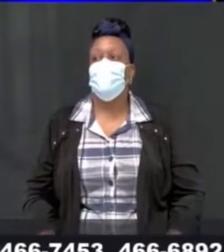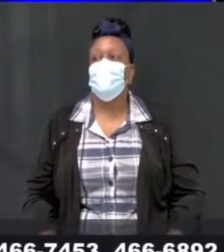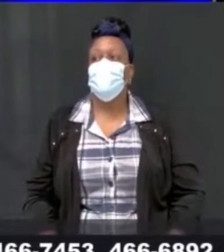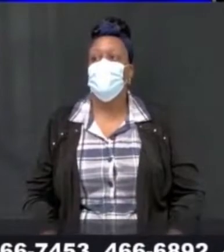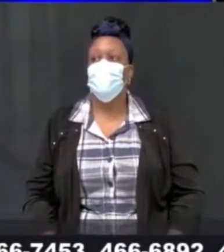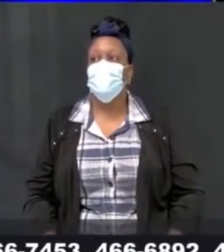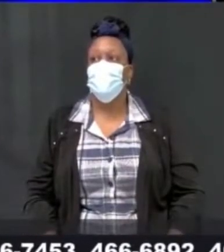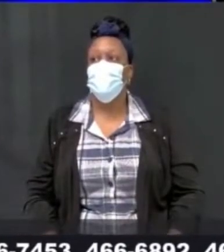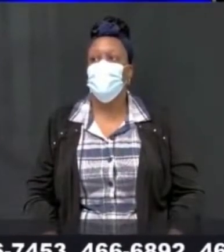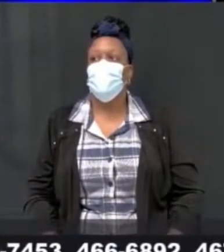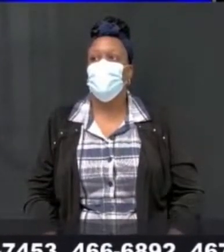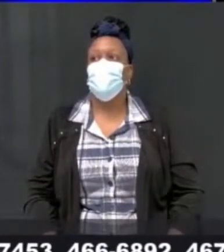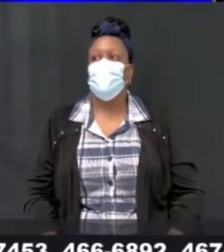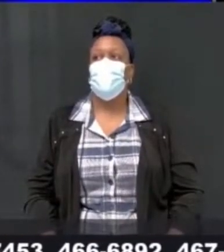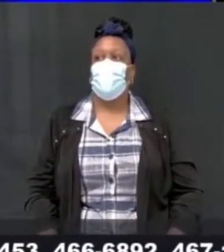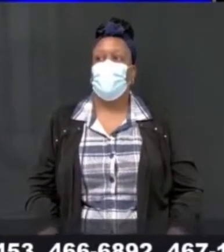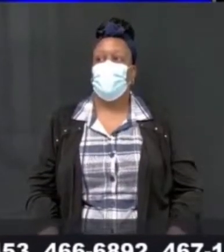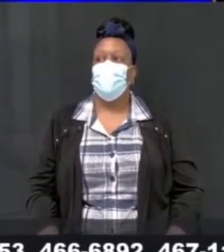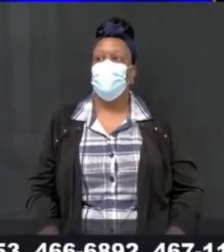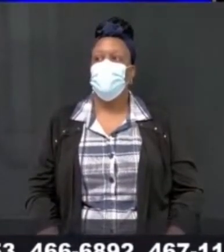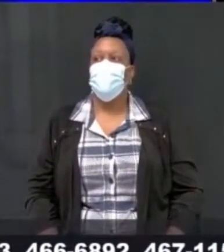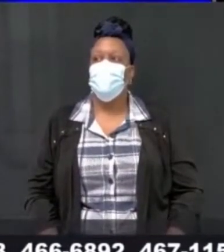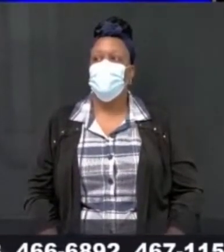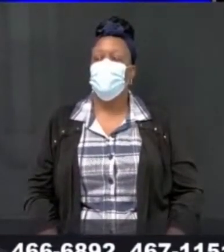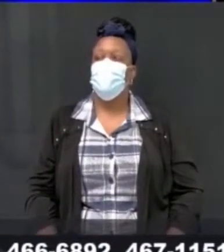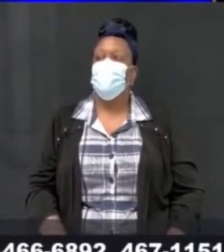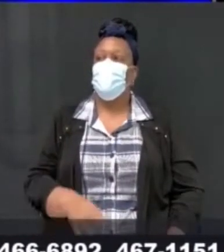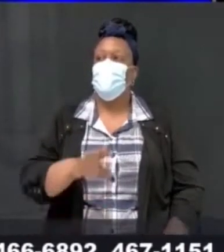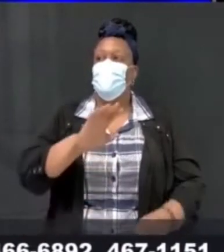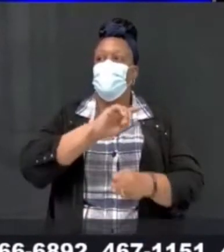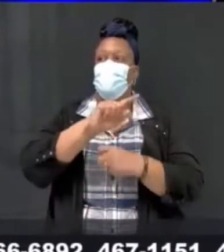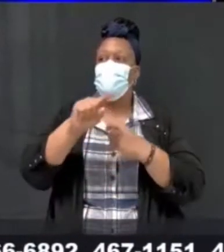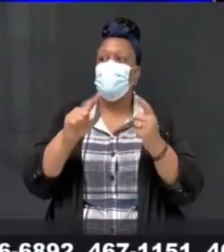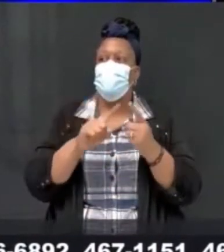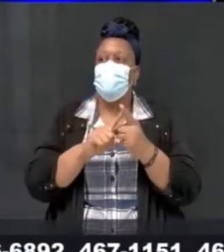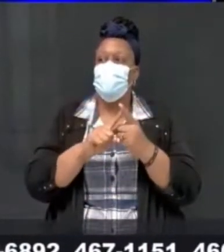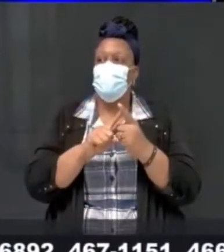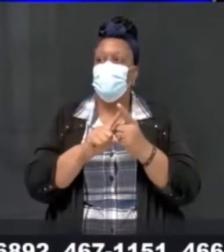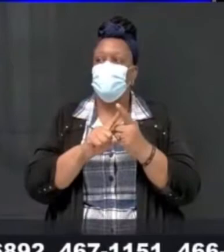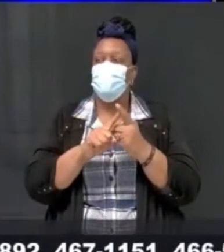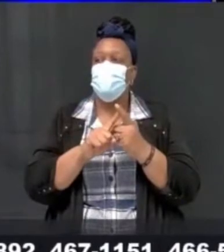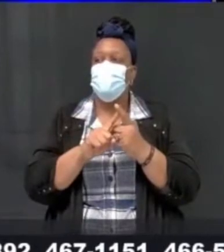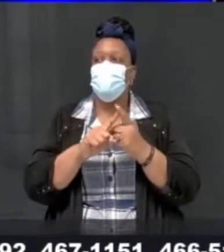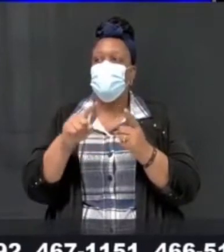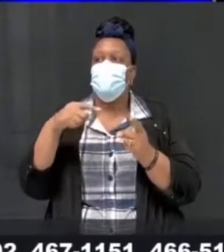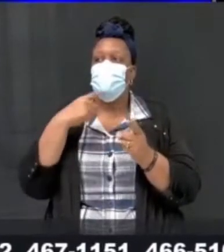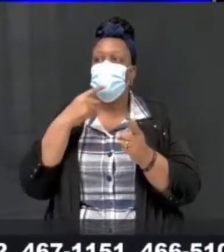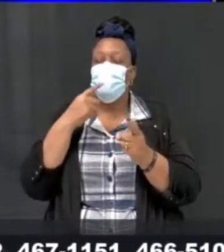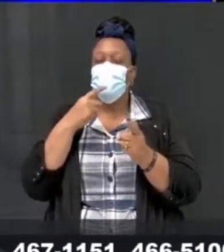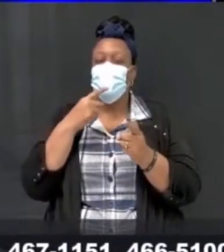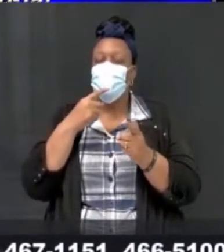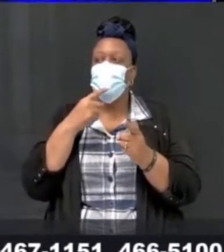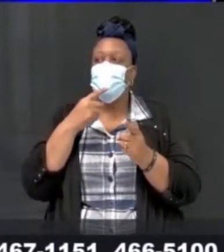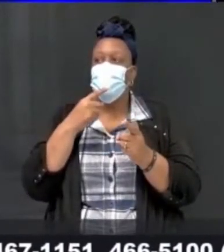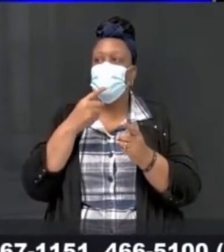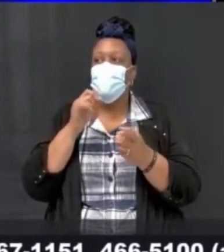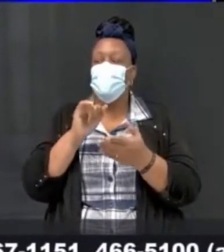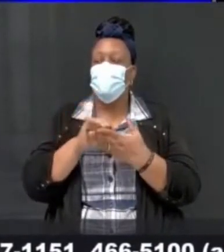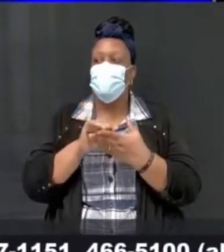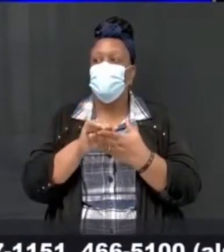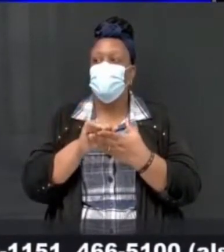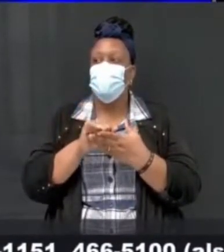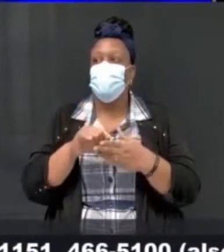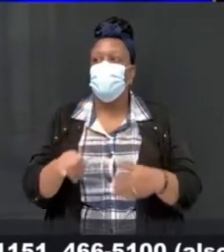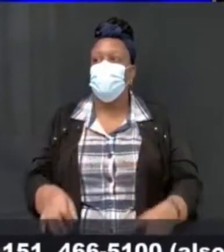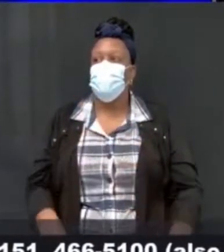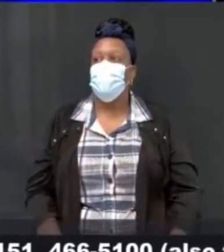even then, we said that we were not going to be using the rapid antigen test at that point in time, because when they first came